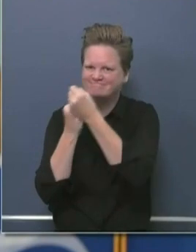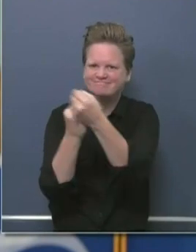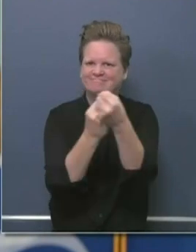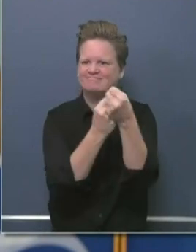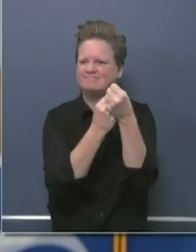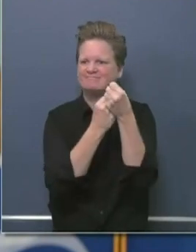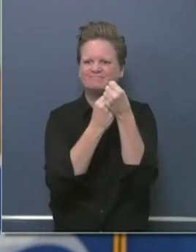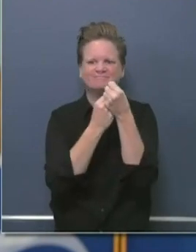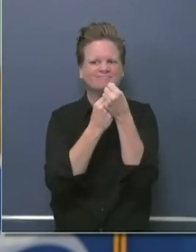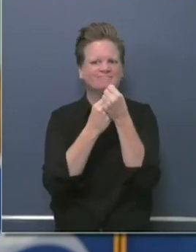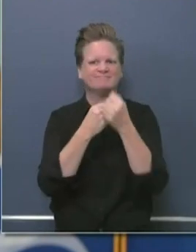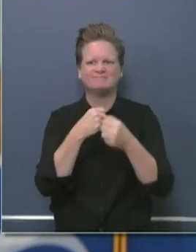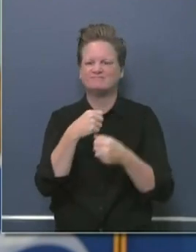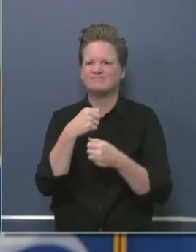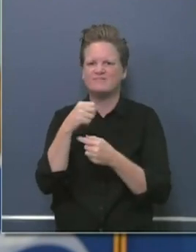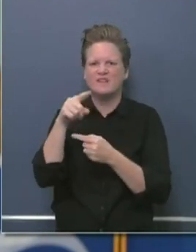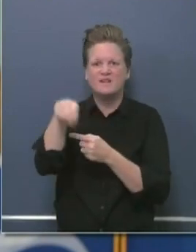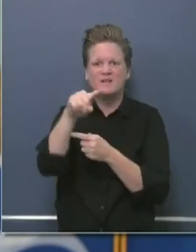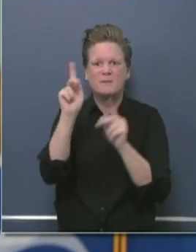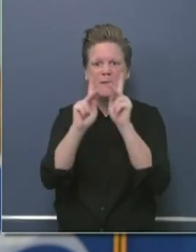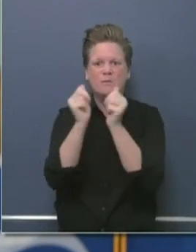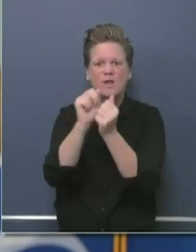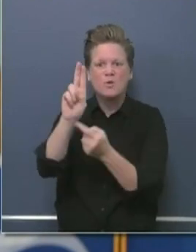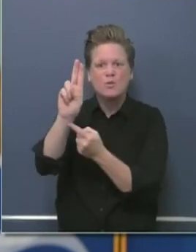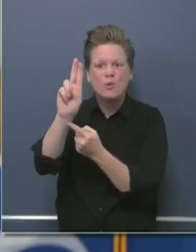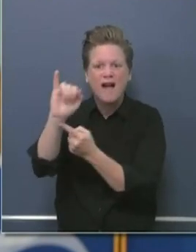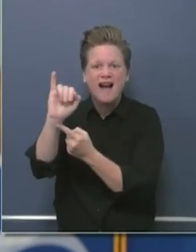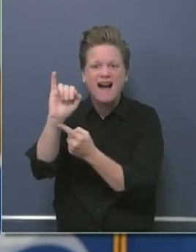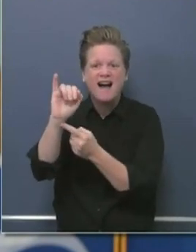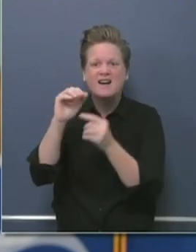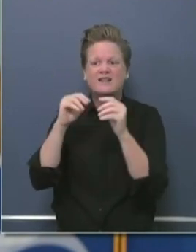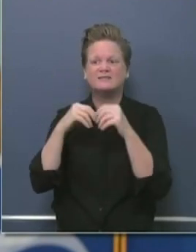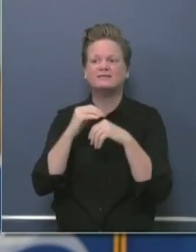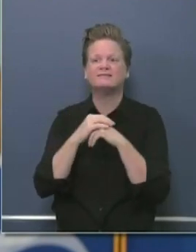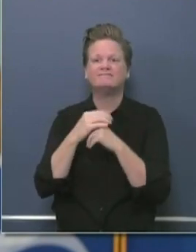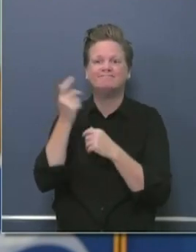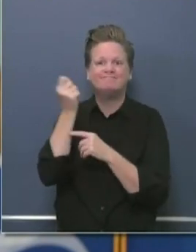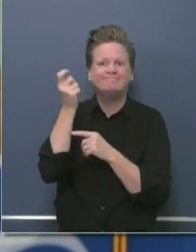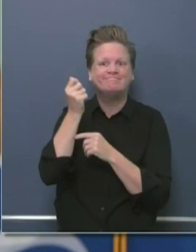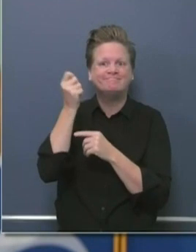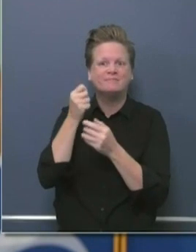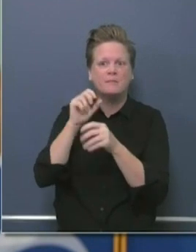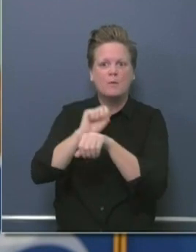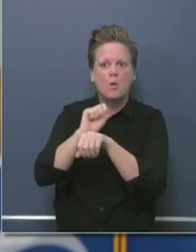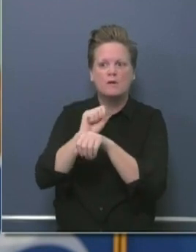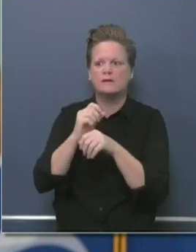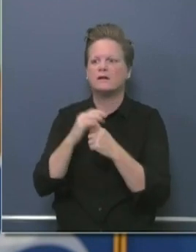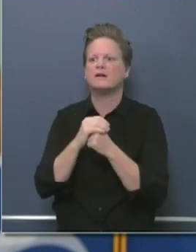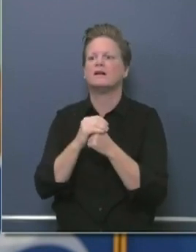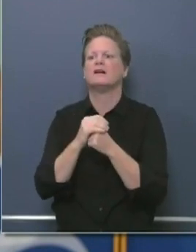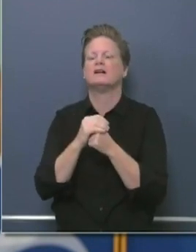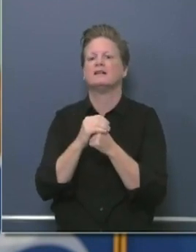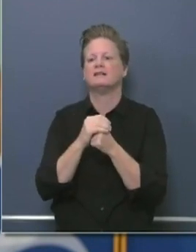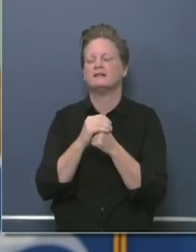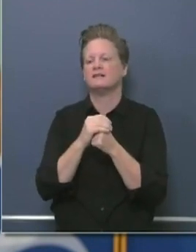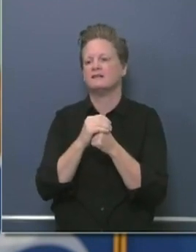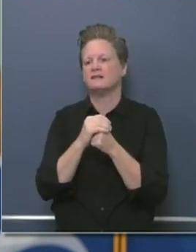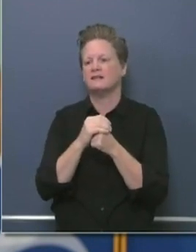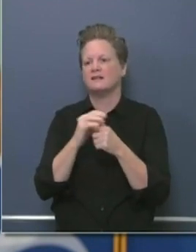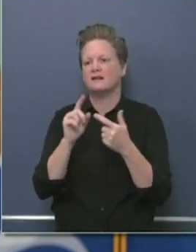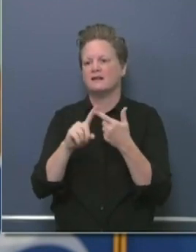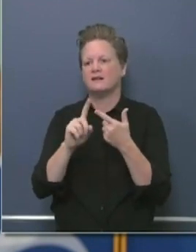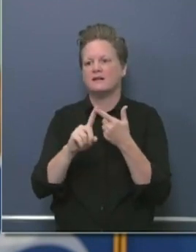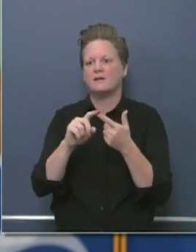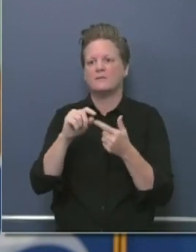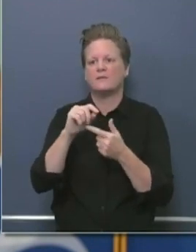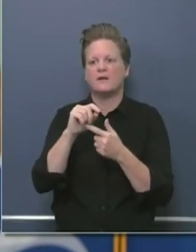claims and PUA claims, these pandemic unemployment assistance grants. Over 4.2 million people